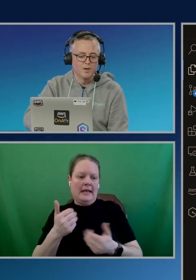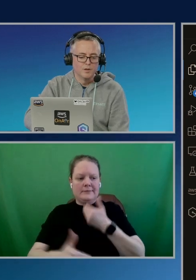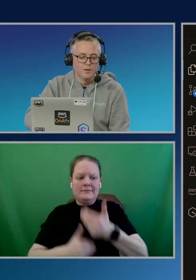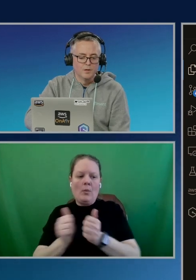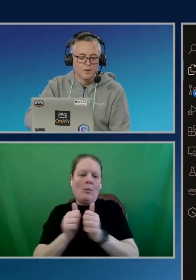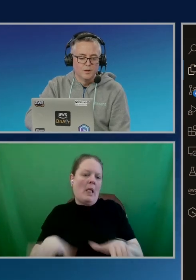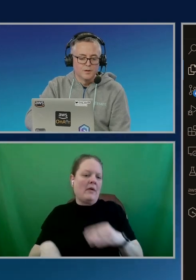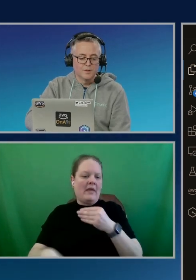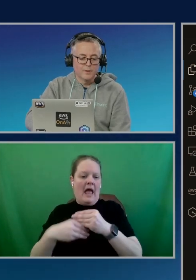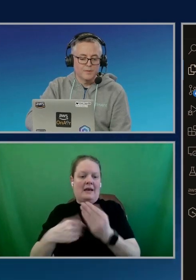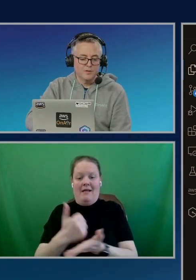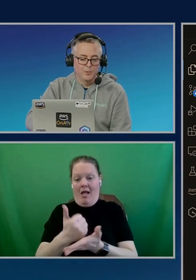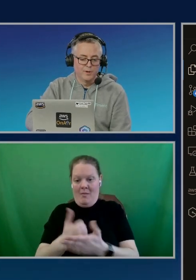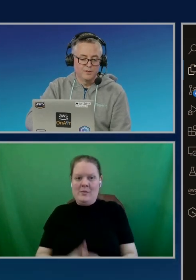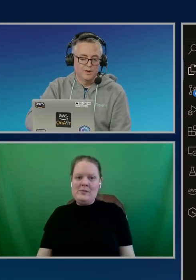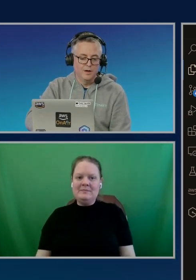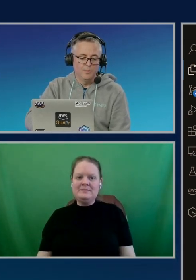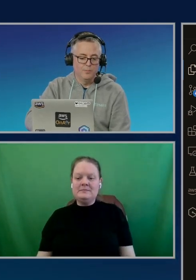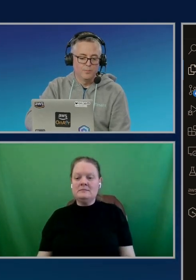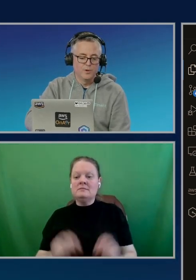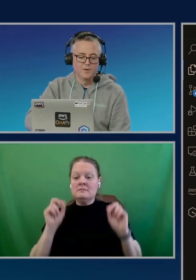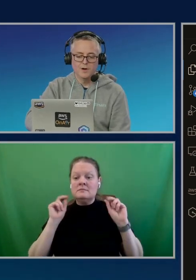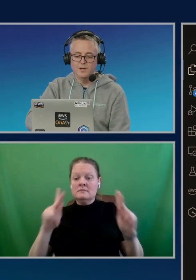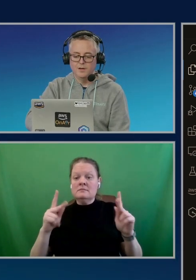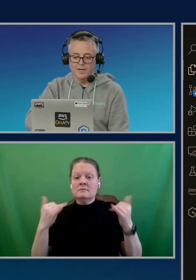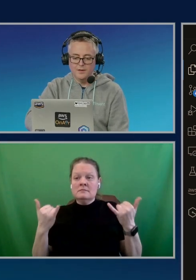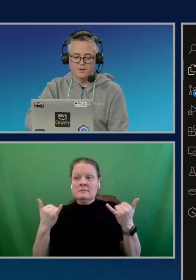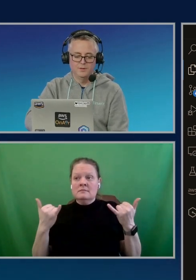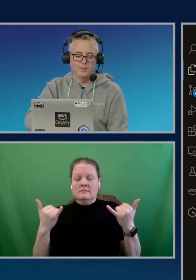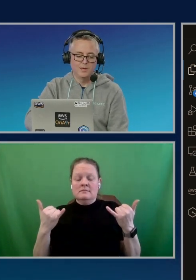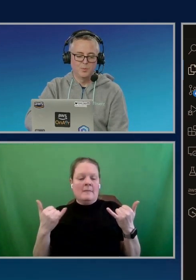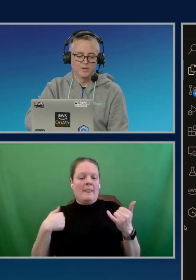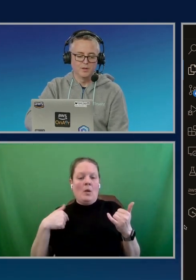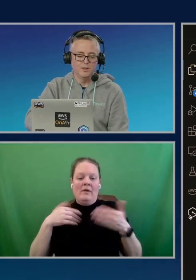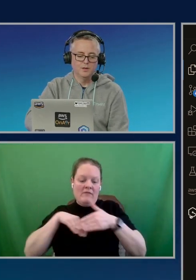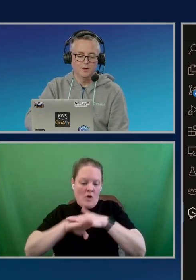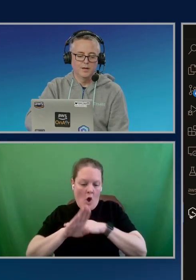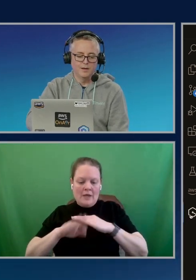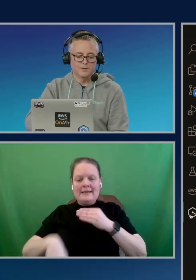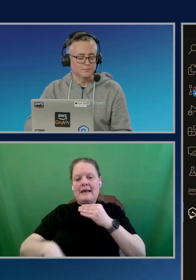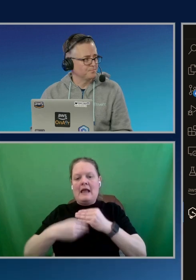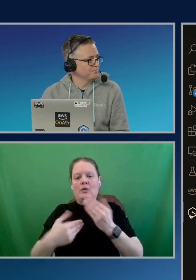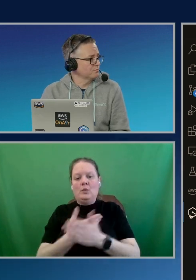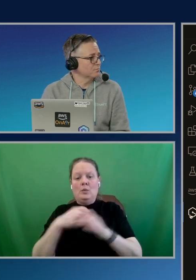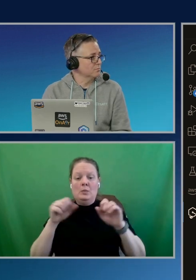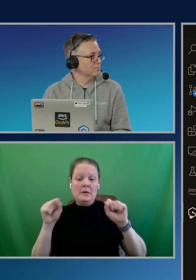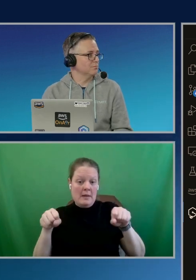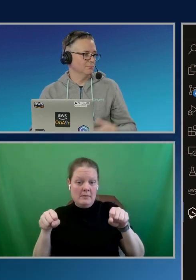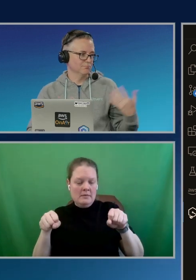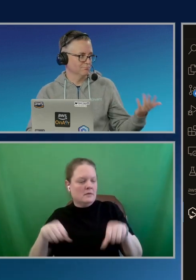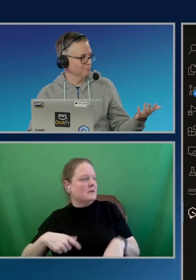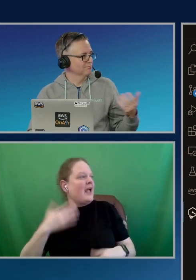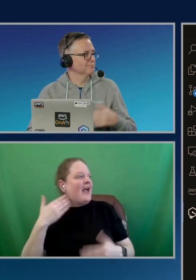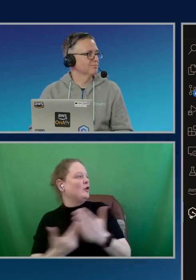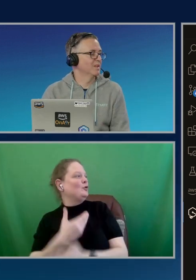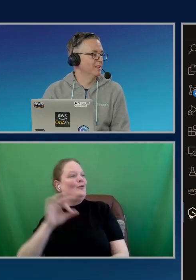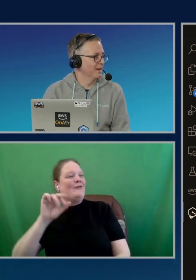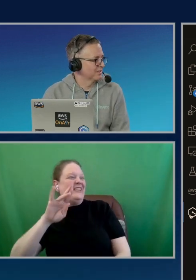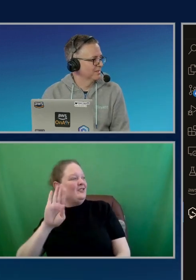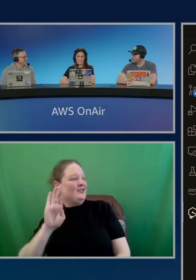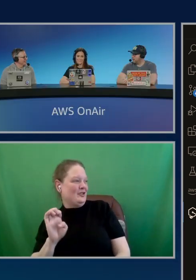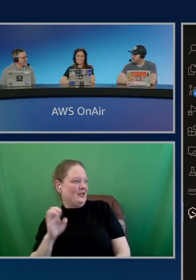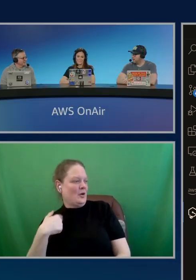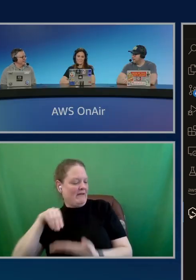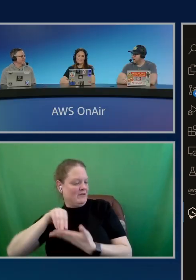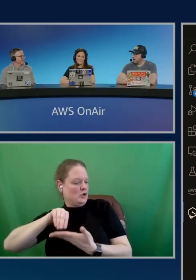Okay. So, at this point, we've gone in and added this new capability. We've got a new feature, so we've got to document it, right?